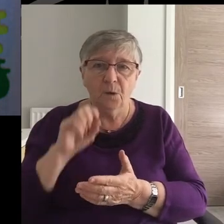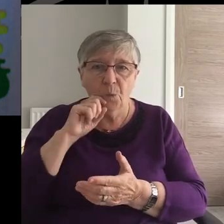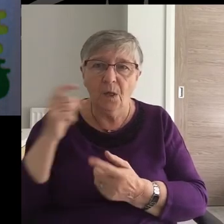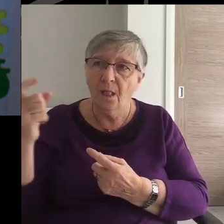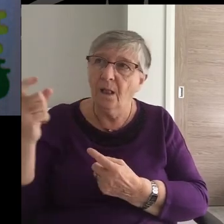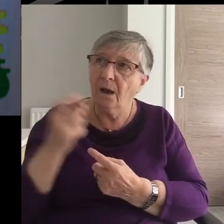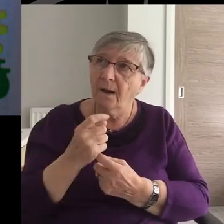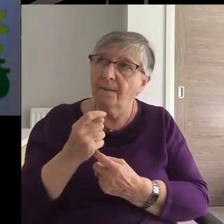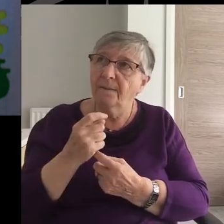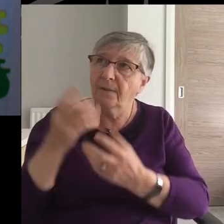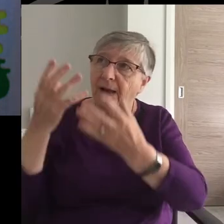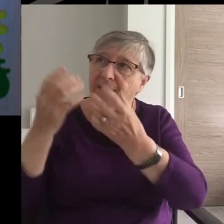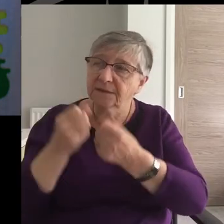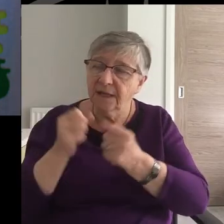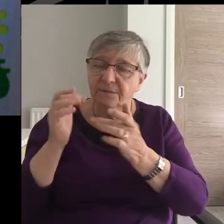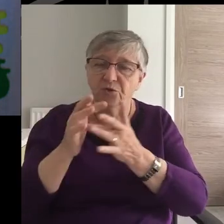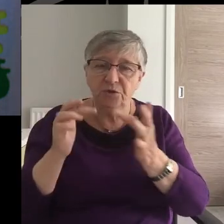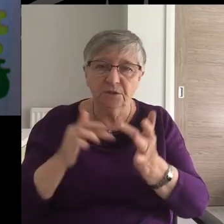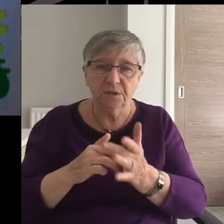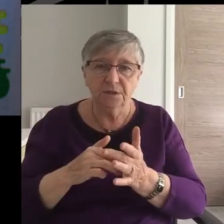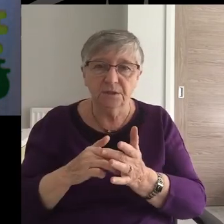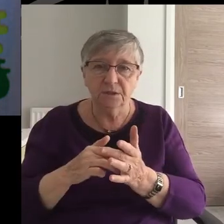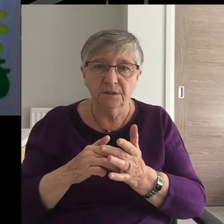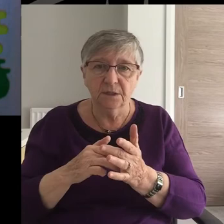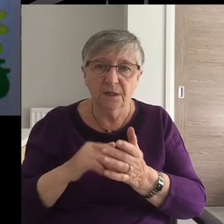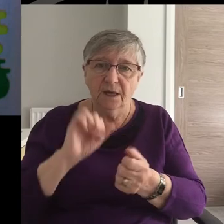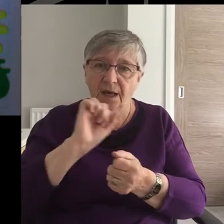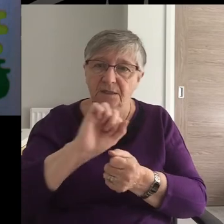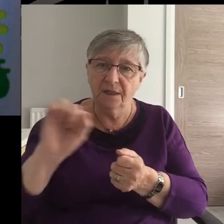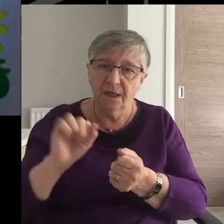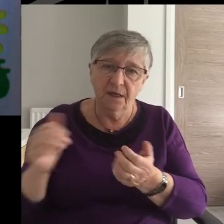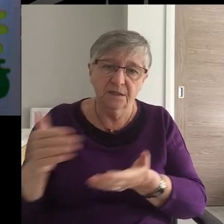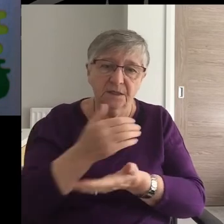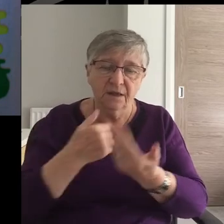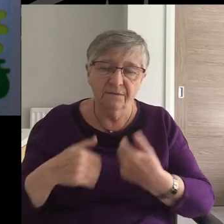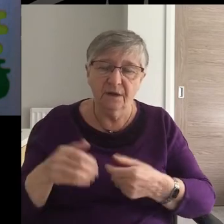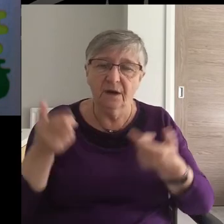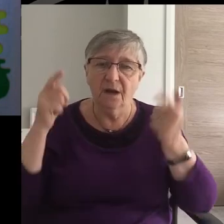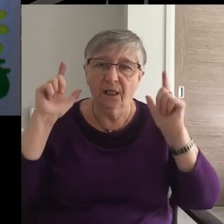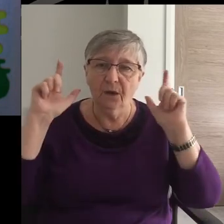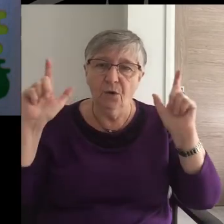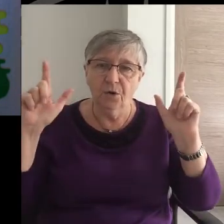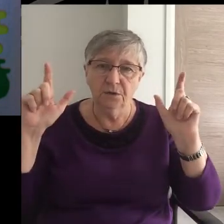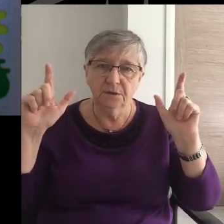would come to know you as Savior and Lord